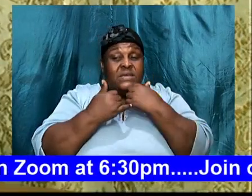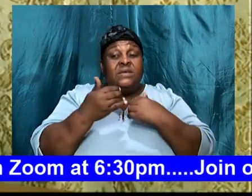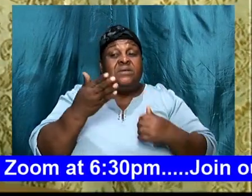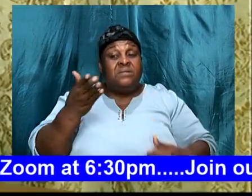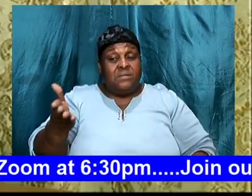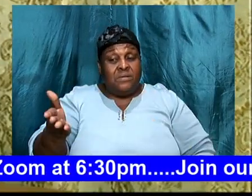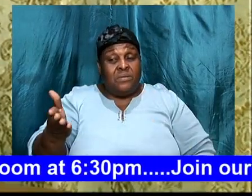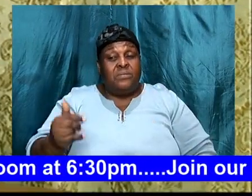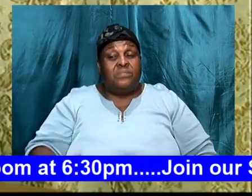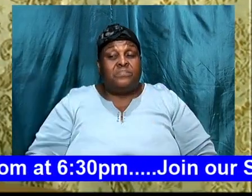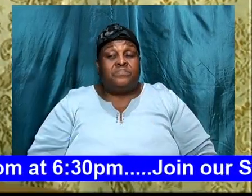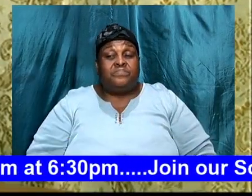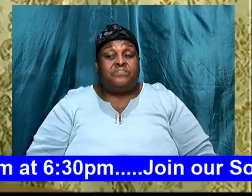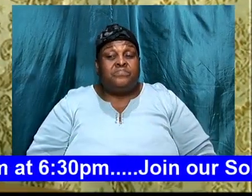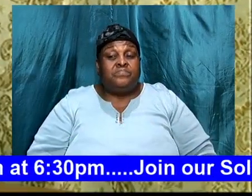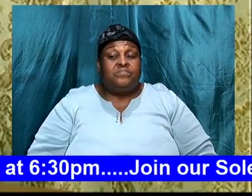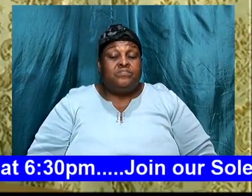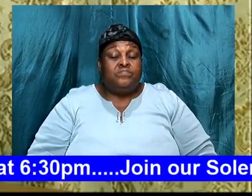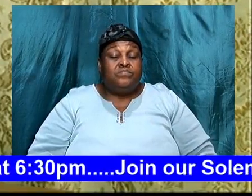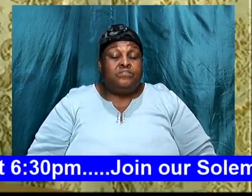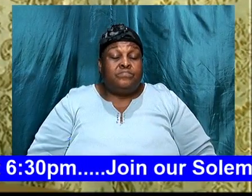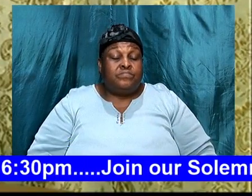and if, with responsibility,